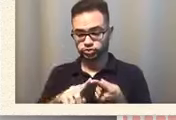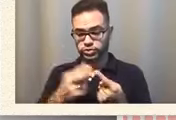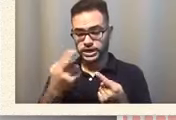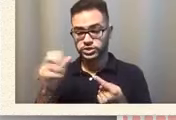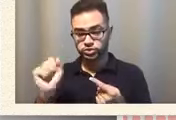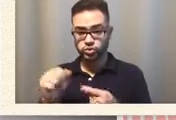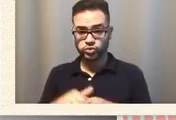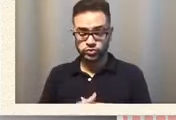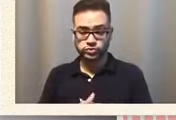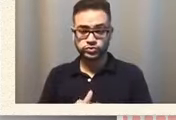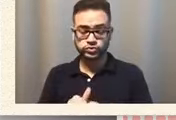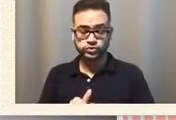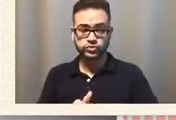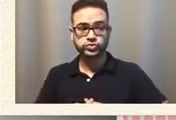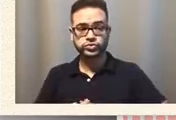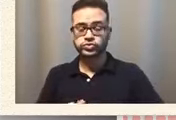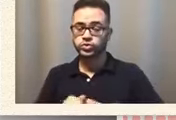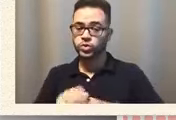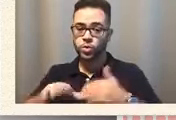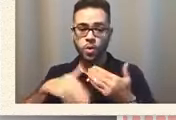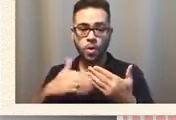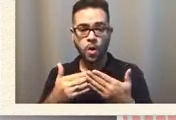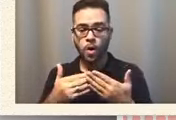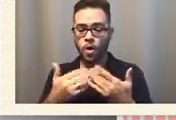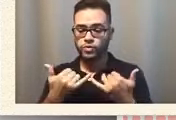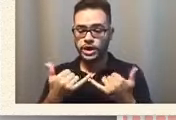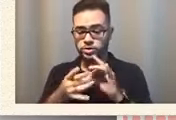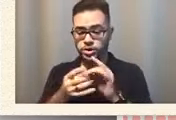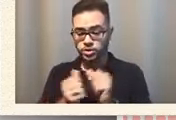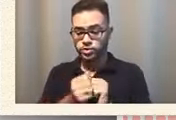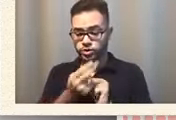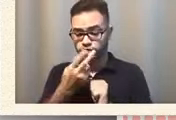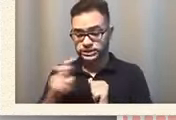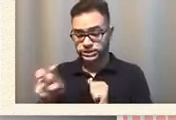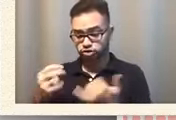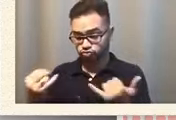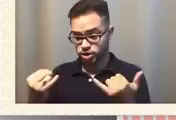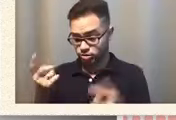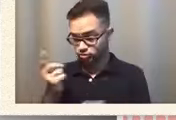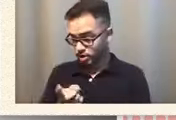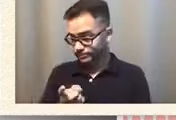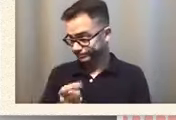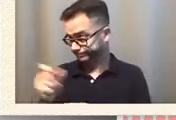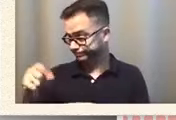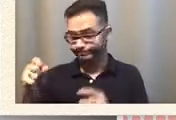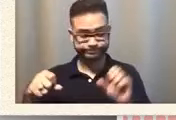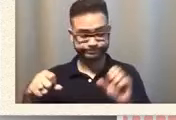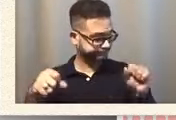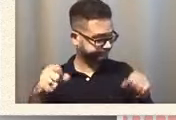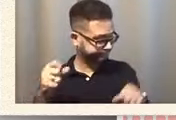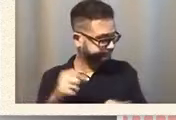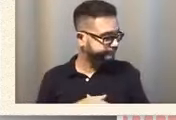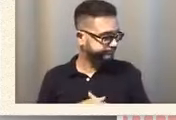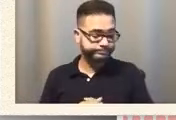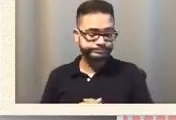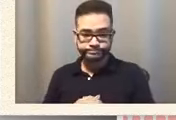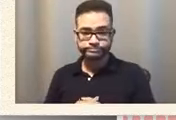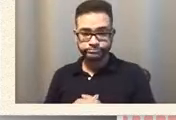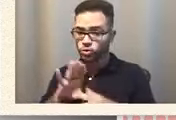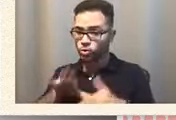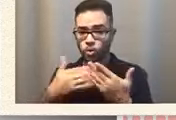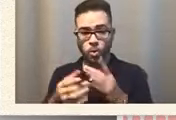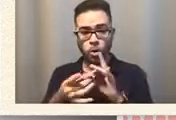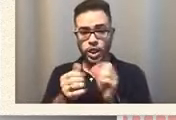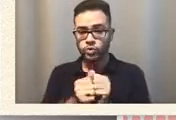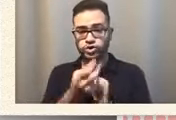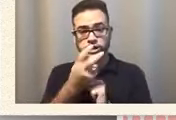we all dealing with transitions correct yes yes yes all dealing with transitions also our